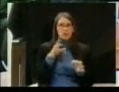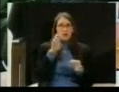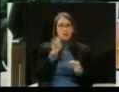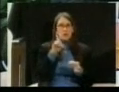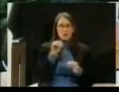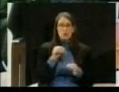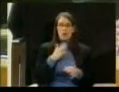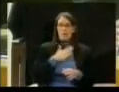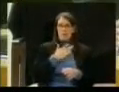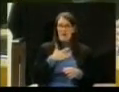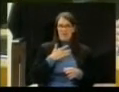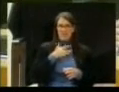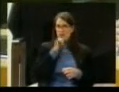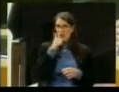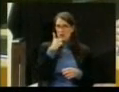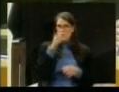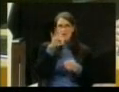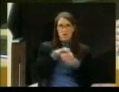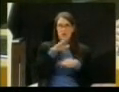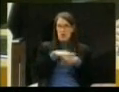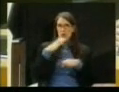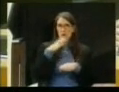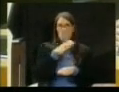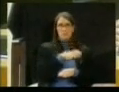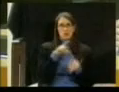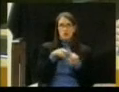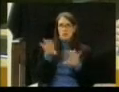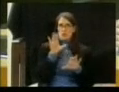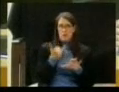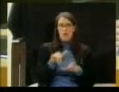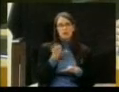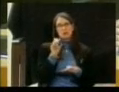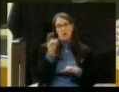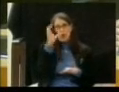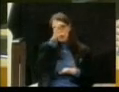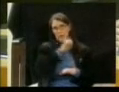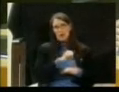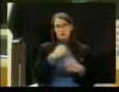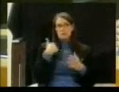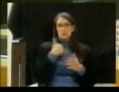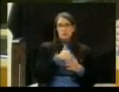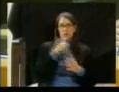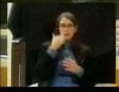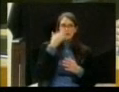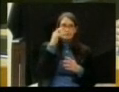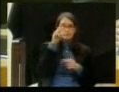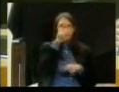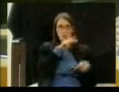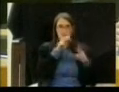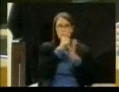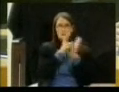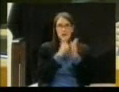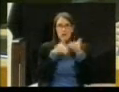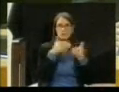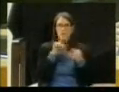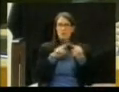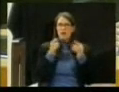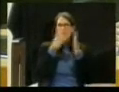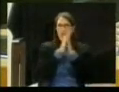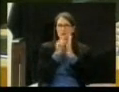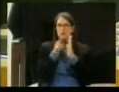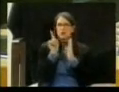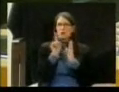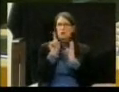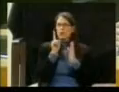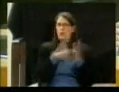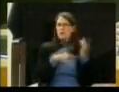guess we're looking at the legal process. But let me ask you, where are we now in the legal process with this lawsuit at the Sentinel, and I guess the one